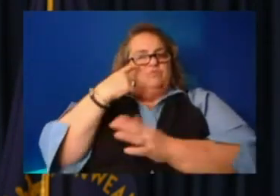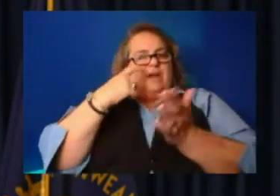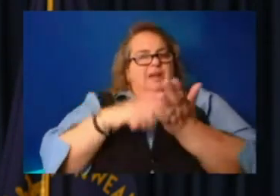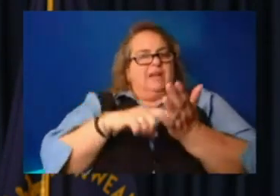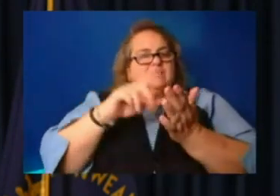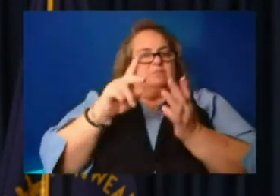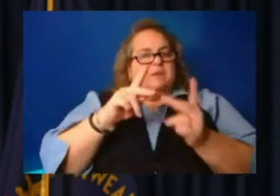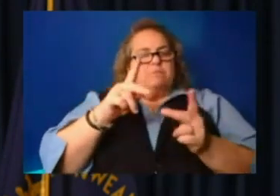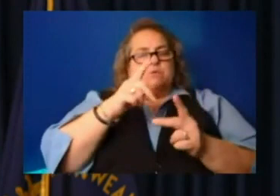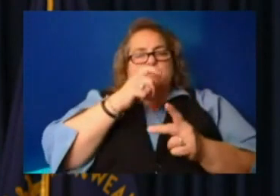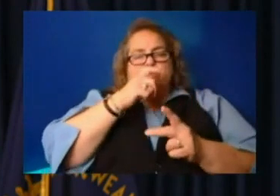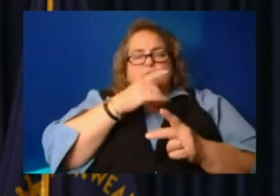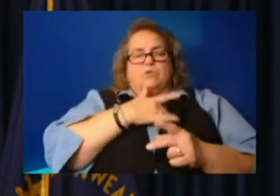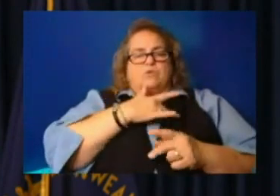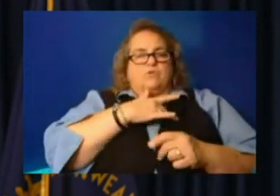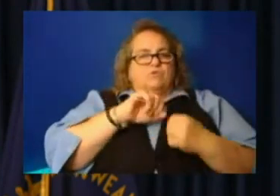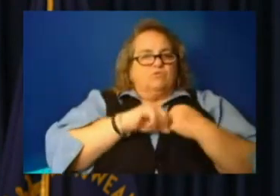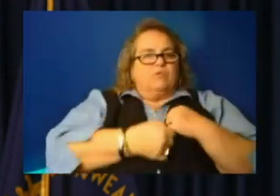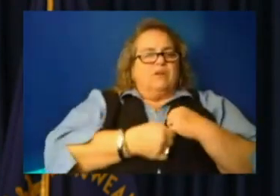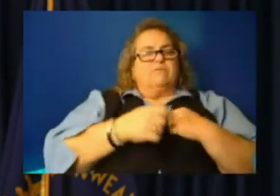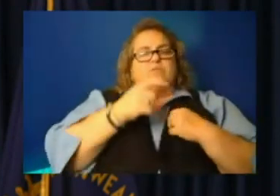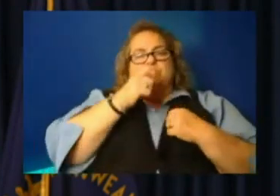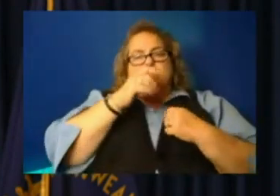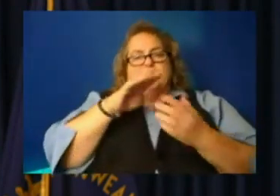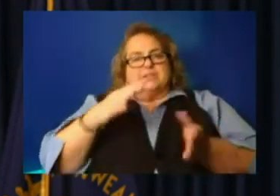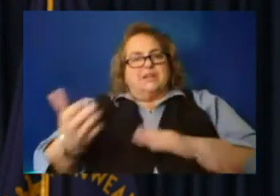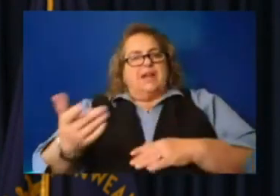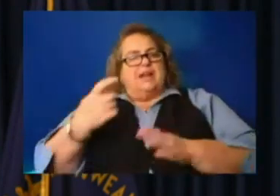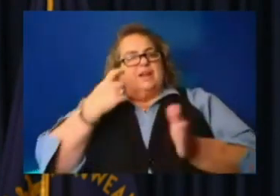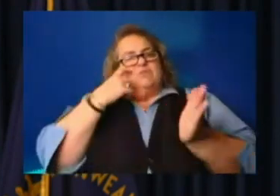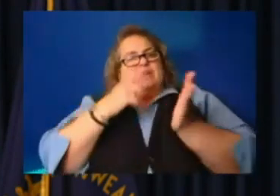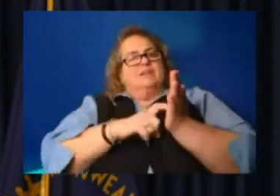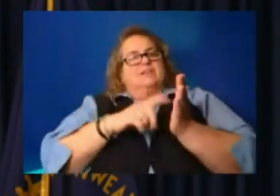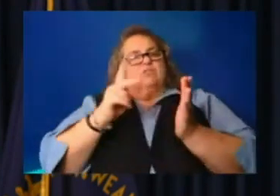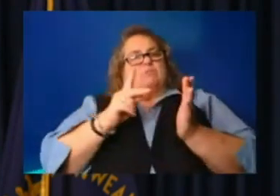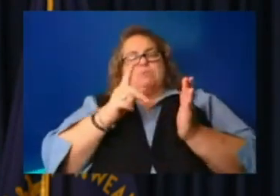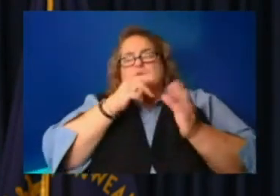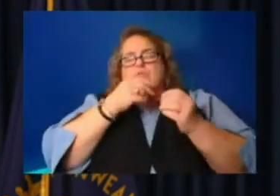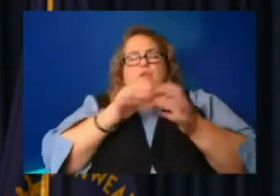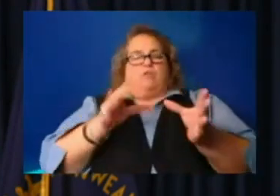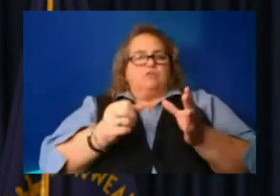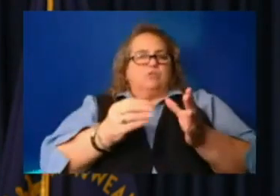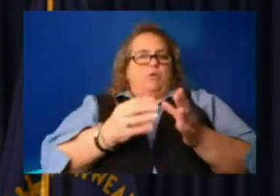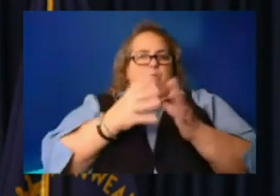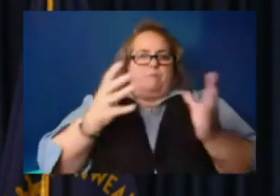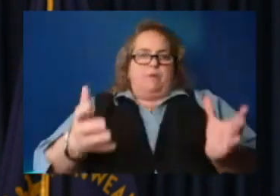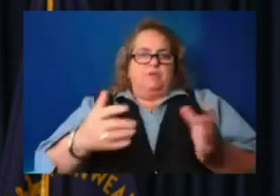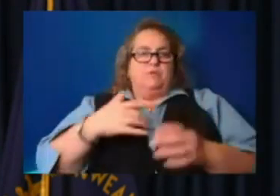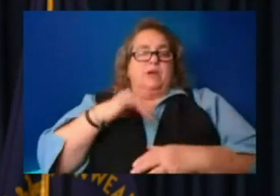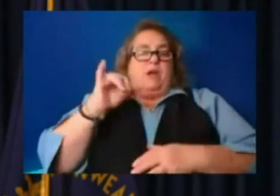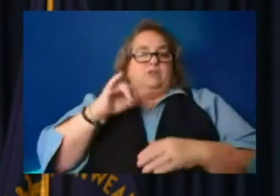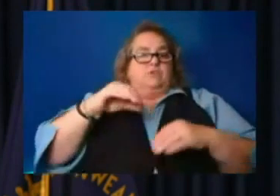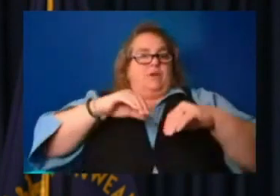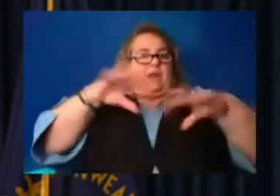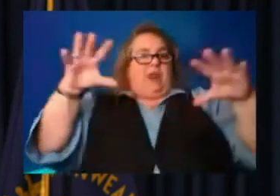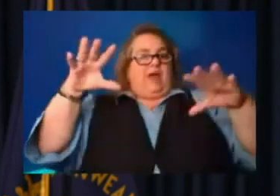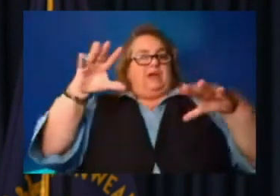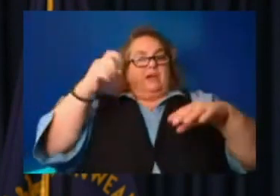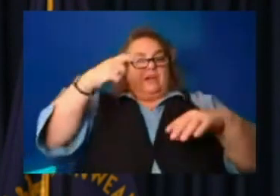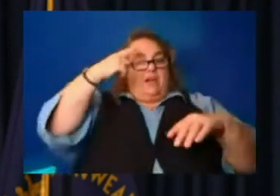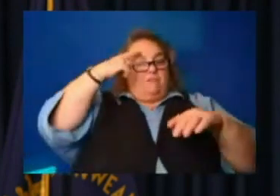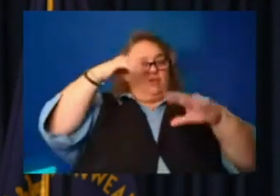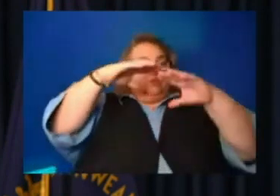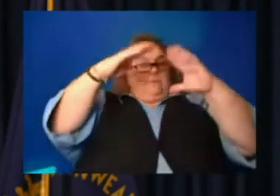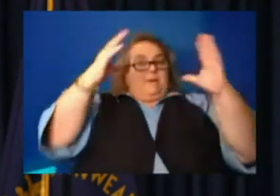and in recognition of so many that have lost so much. We're also lighting the governor's mansion green. It's the color of